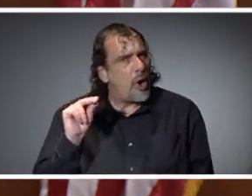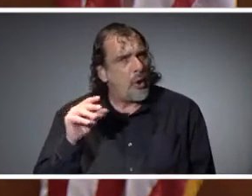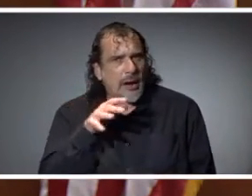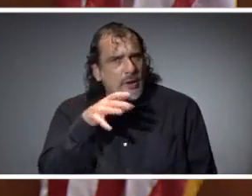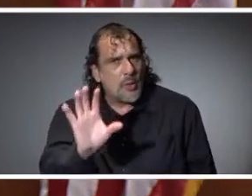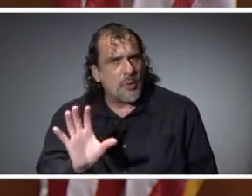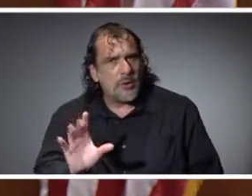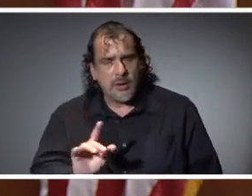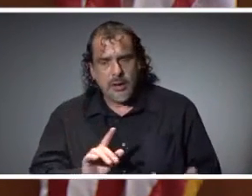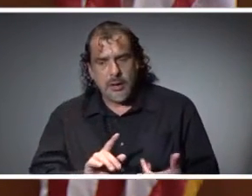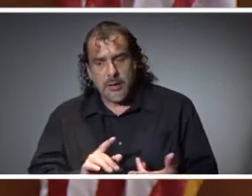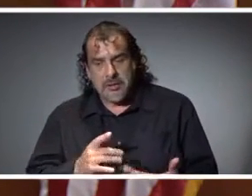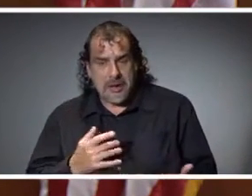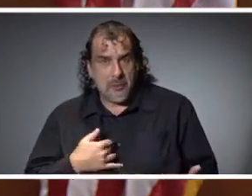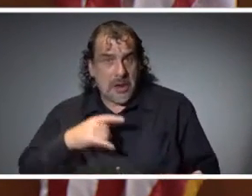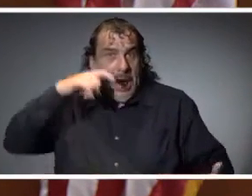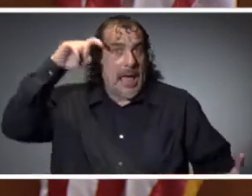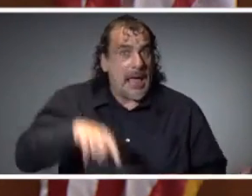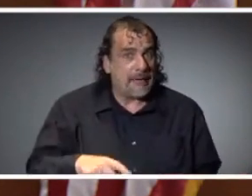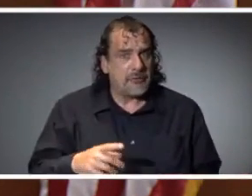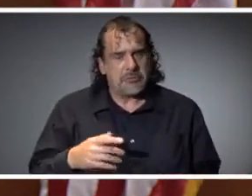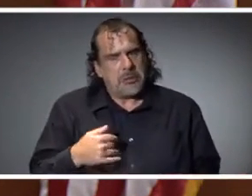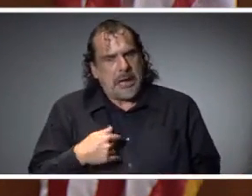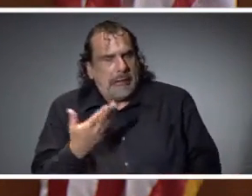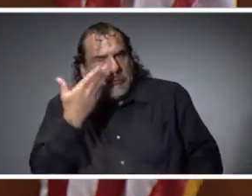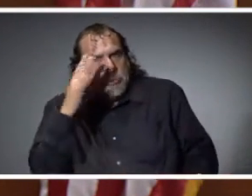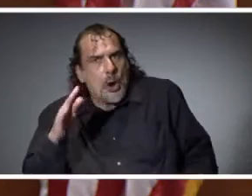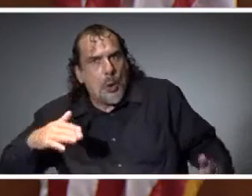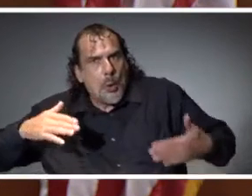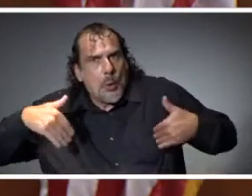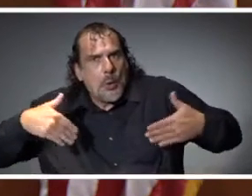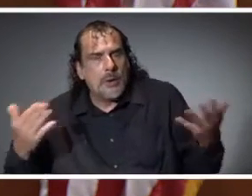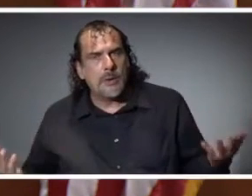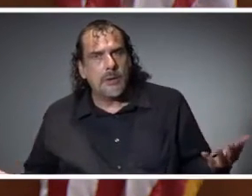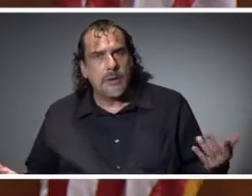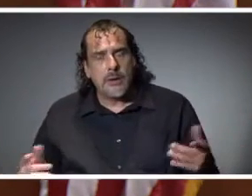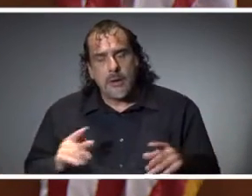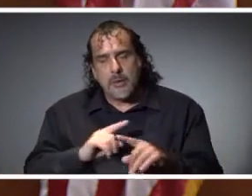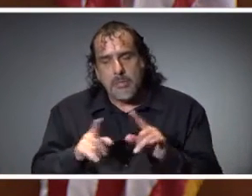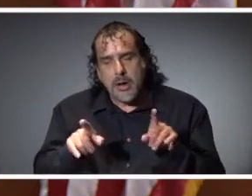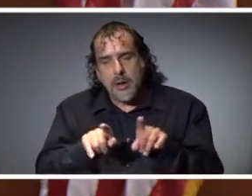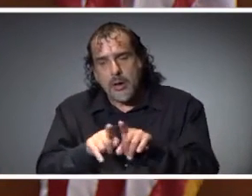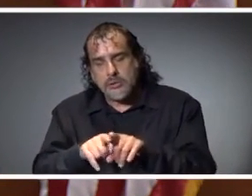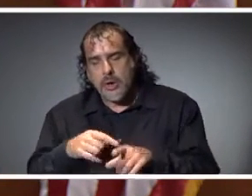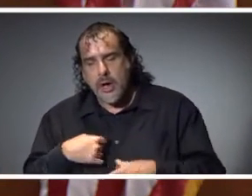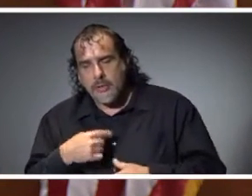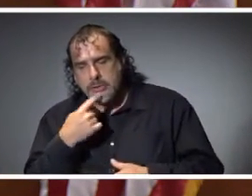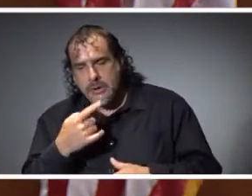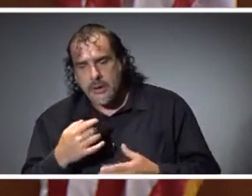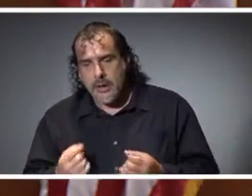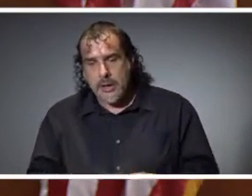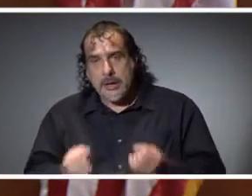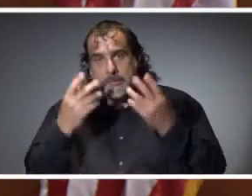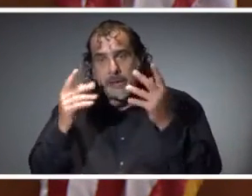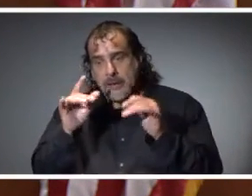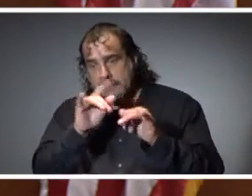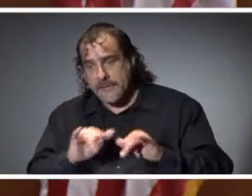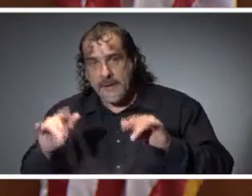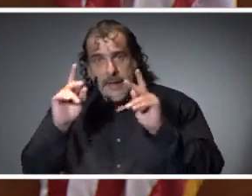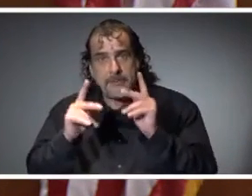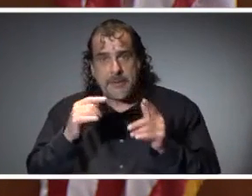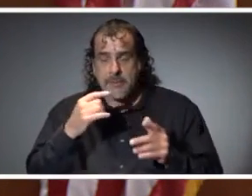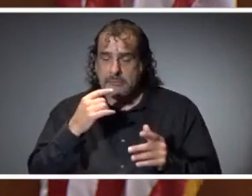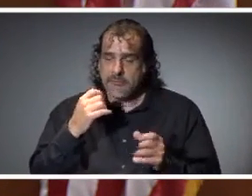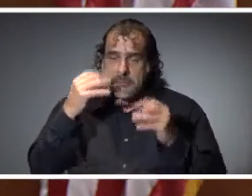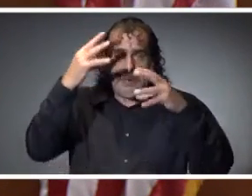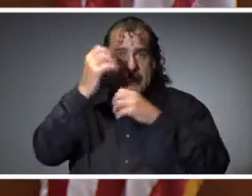you with certainty that I'm going to have to do although there are I will also tell you that many of the same people who for years have